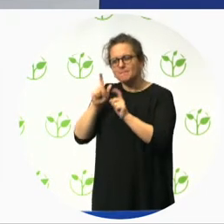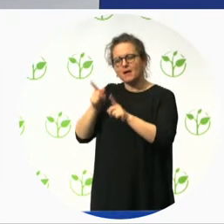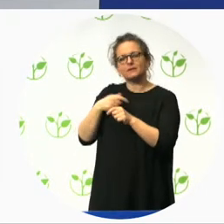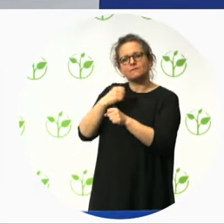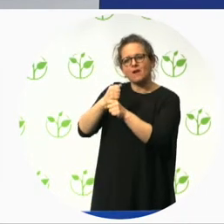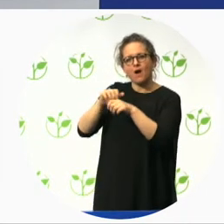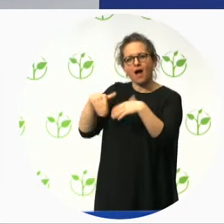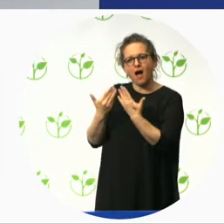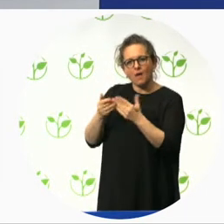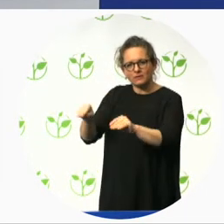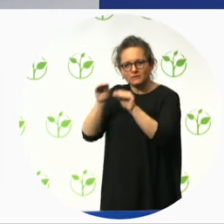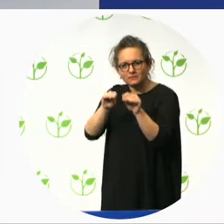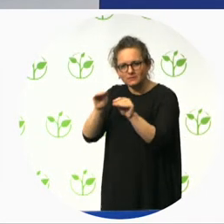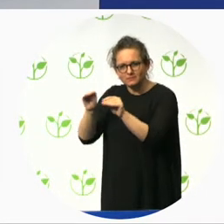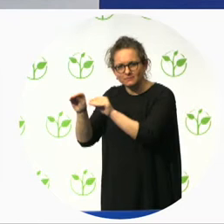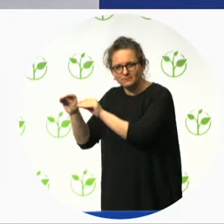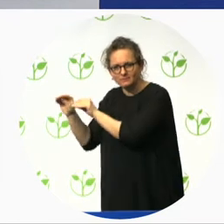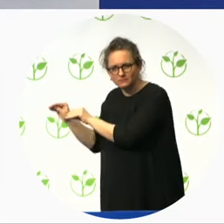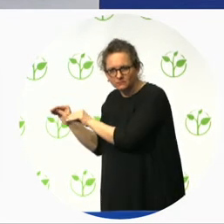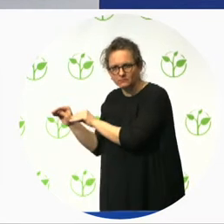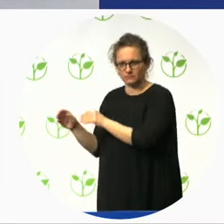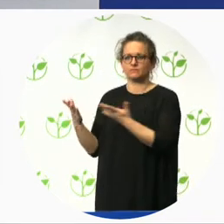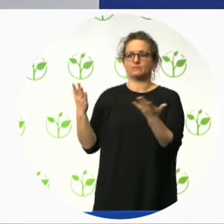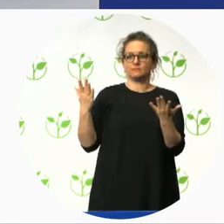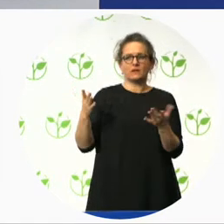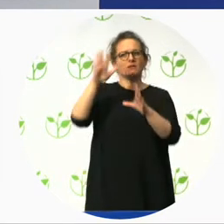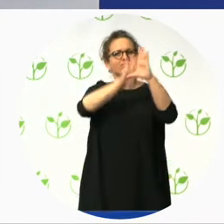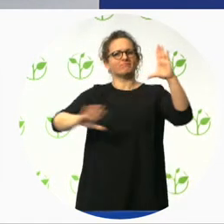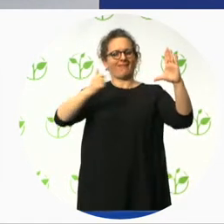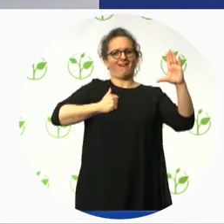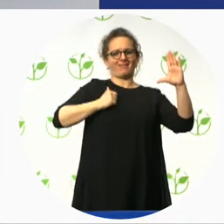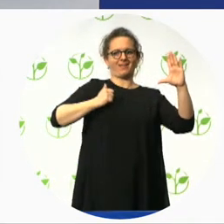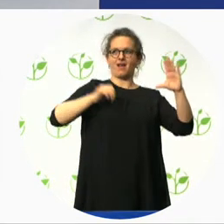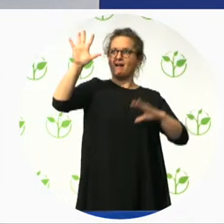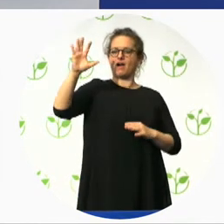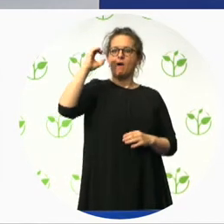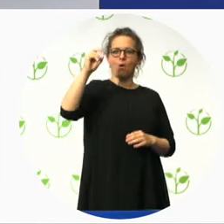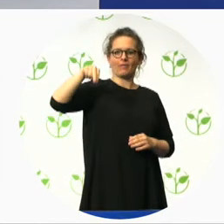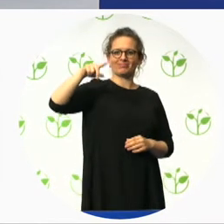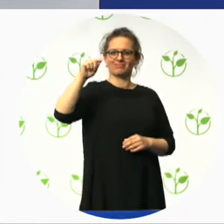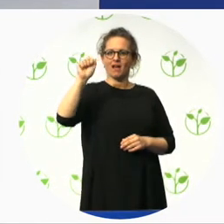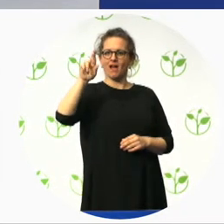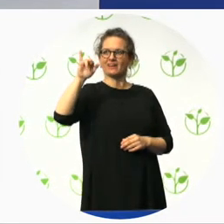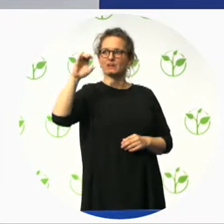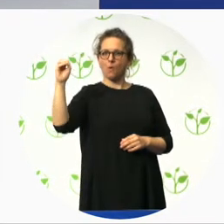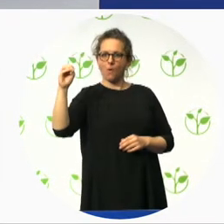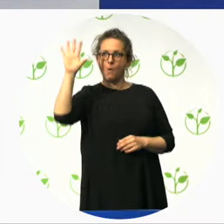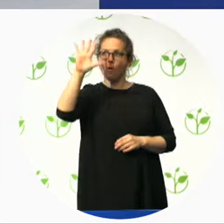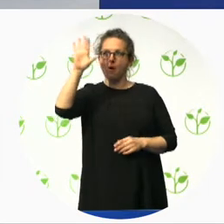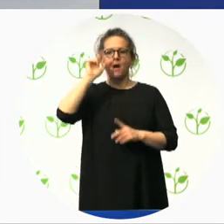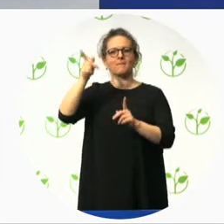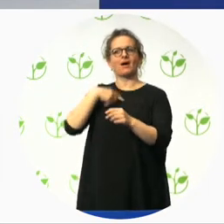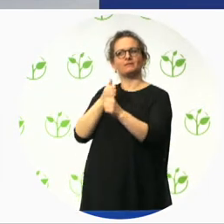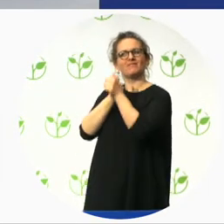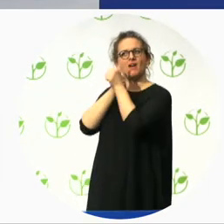So on completion of the course participants will understand the scope, application criteria and technical requirements of AODA